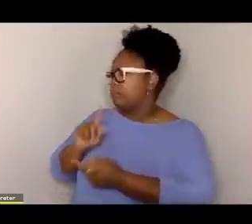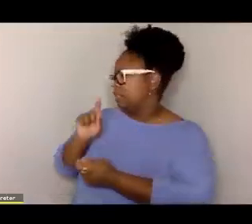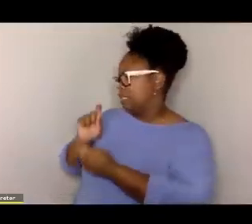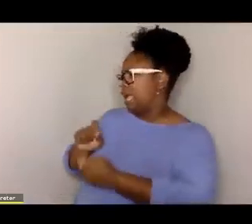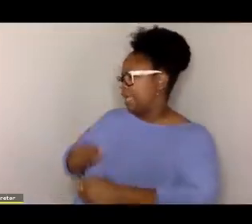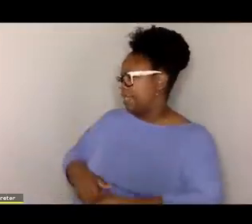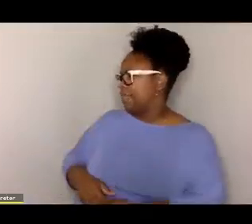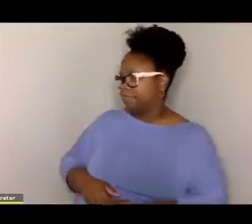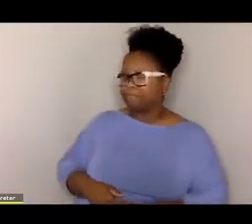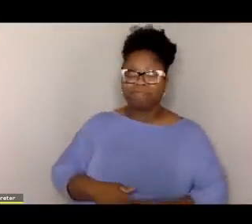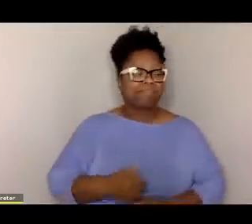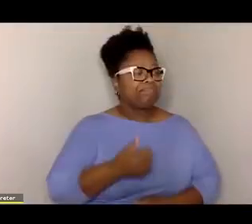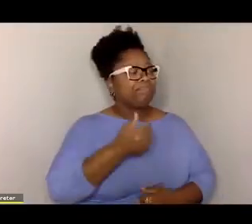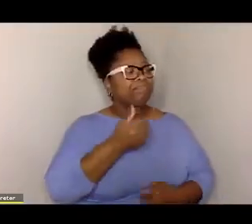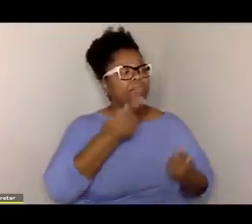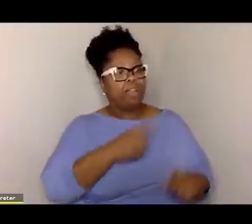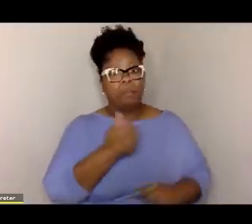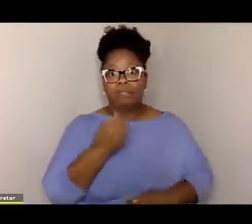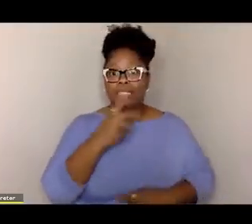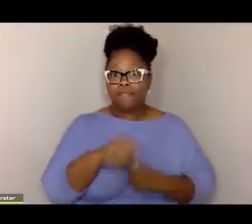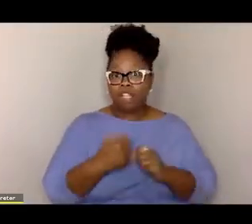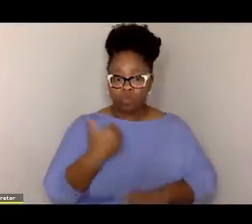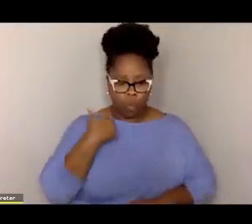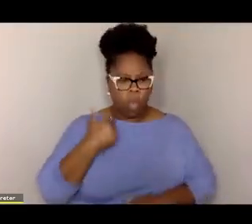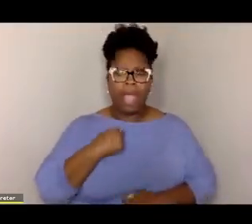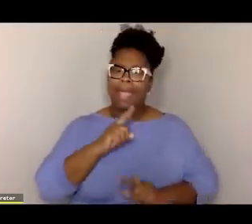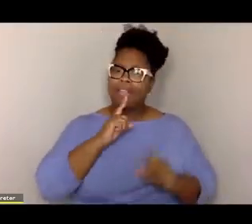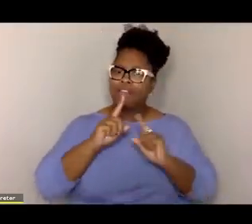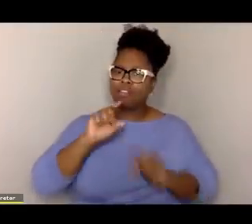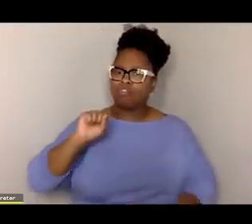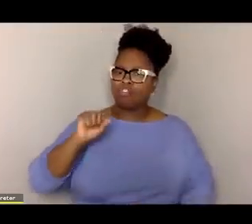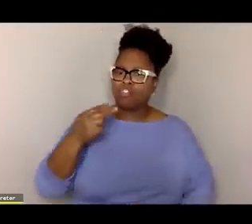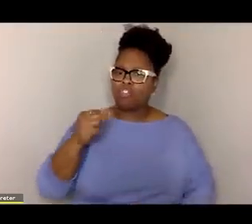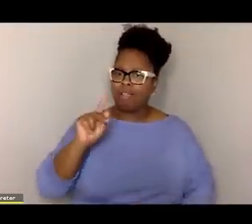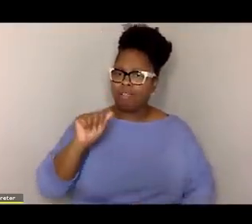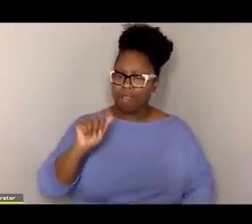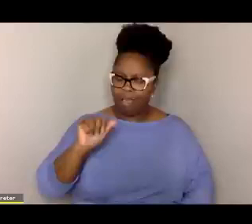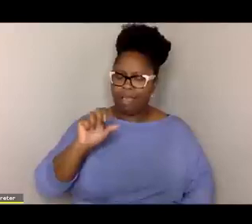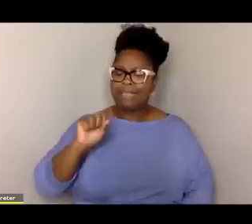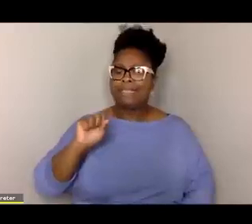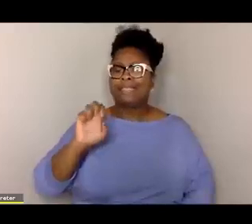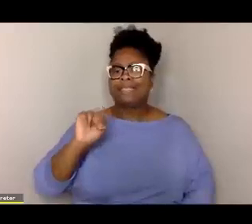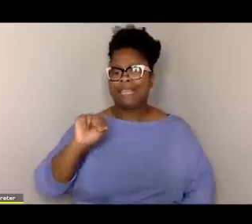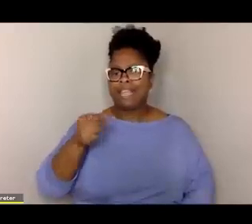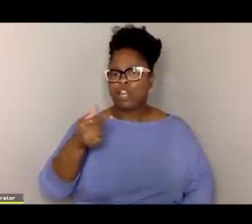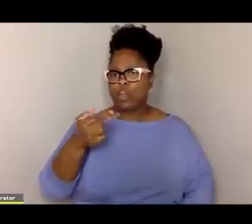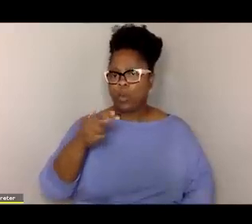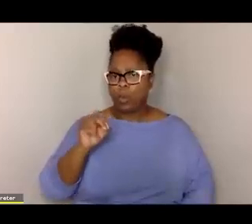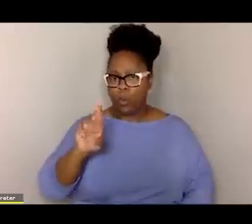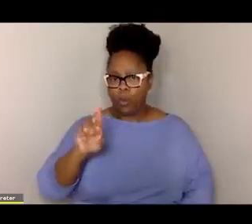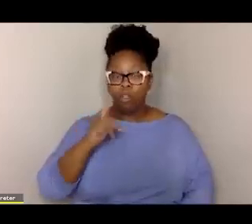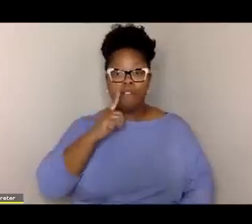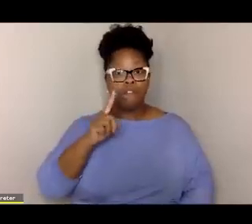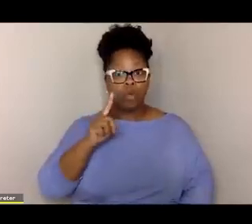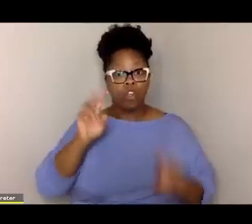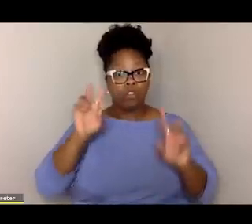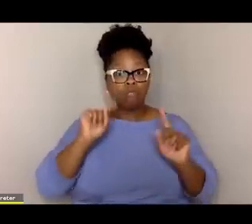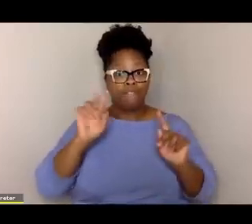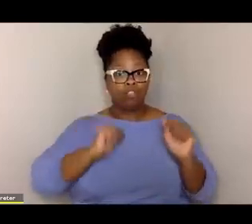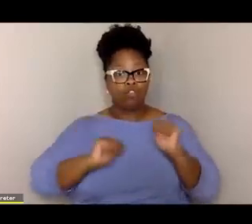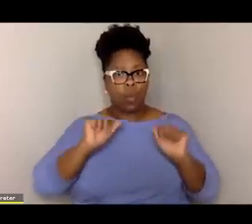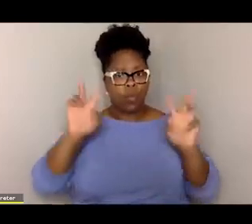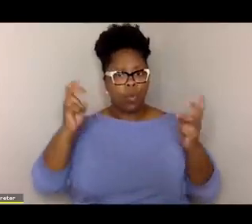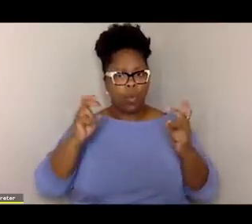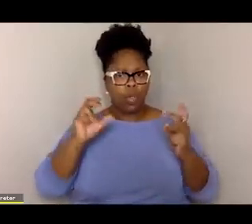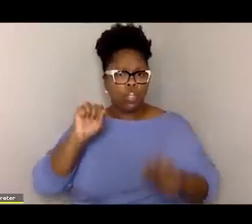Exactly. You know, several years ago, I interviewed Shaka Sankar, who, for Super Soul, as a